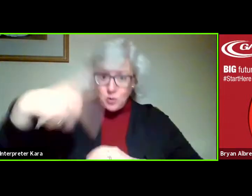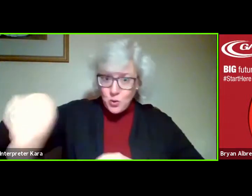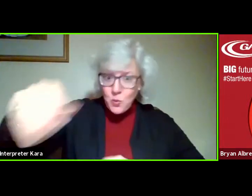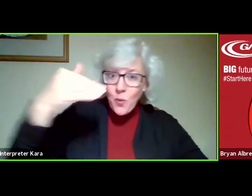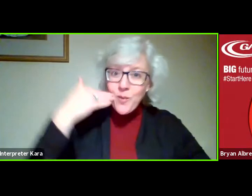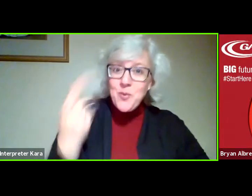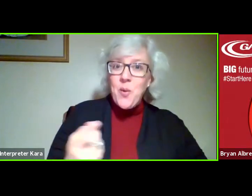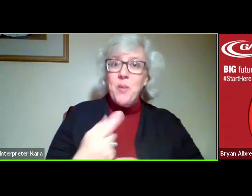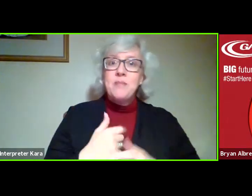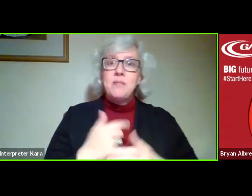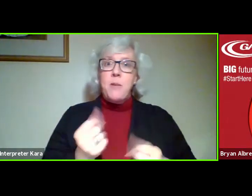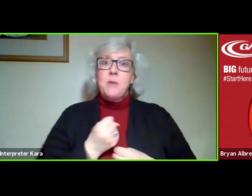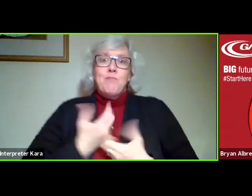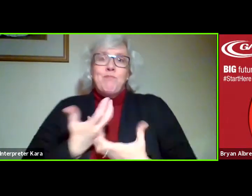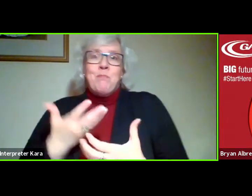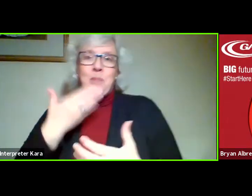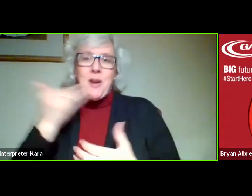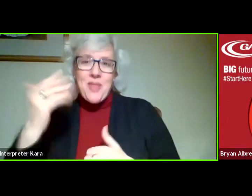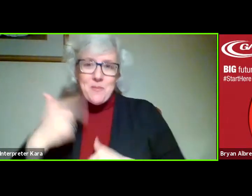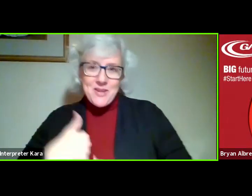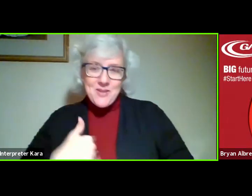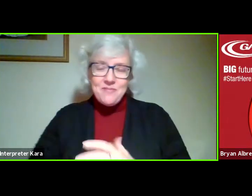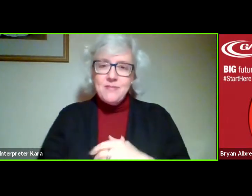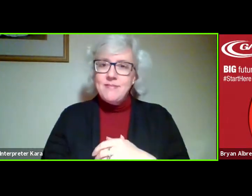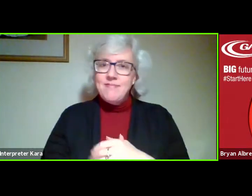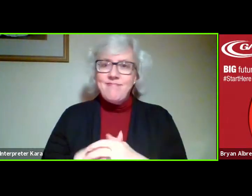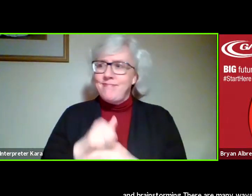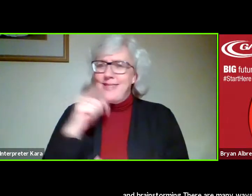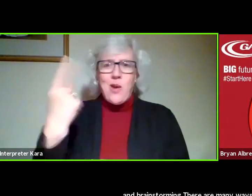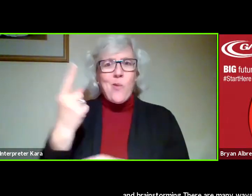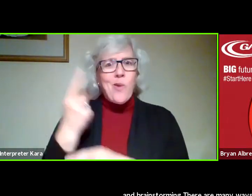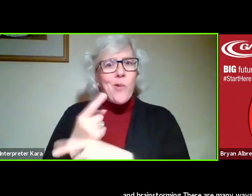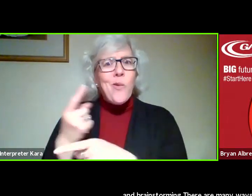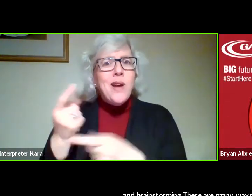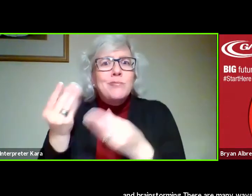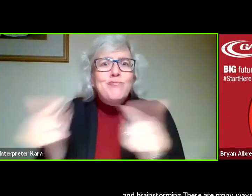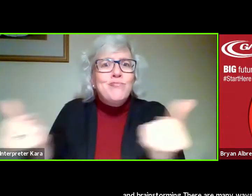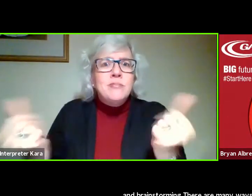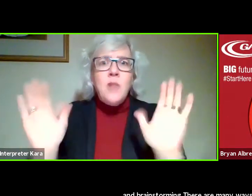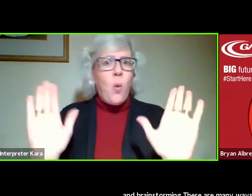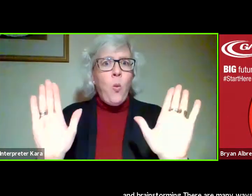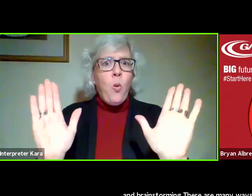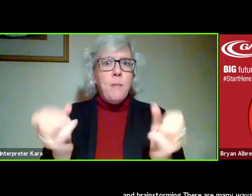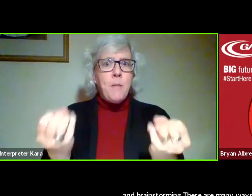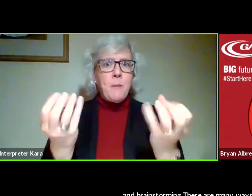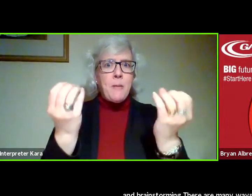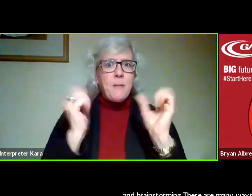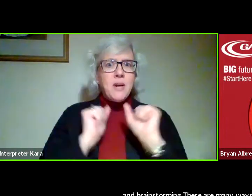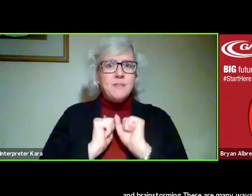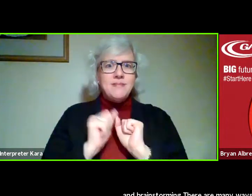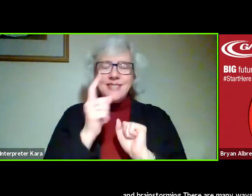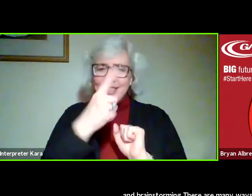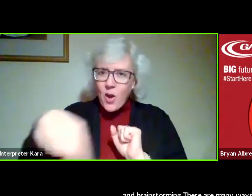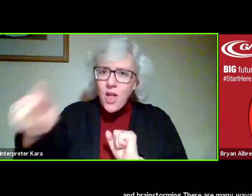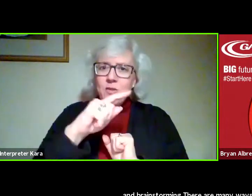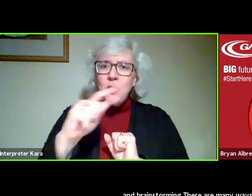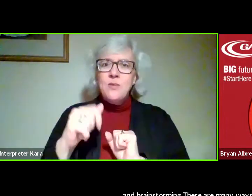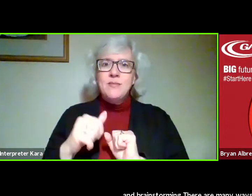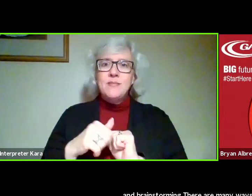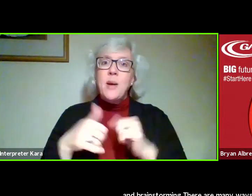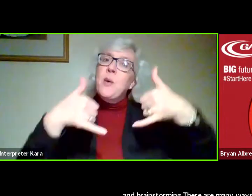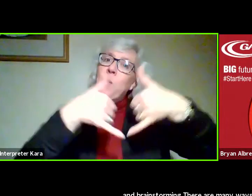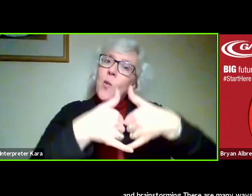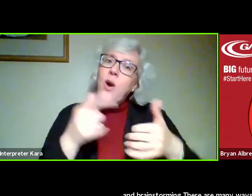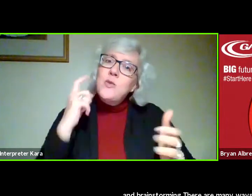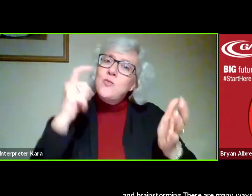share better than I can, that there's no one right solution, that each of you are going to be awarded and recognized tonight,